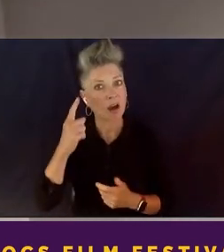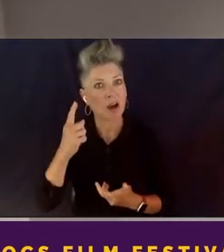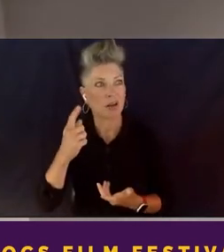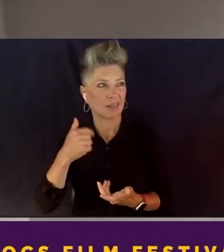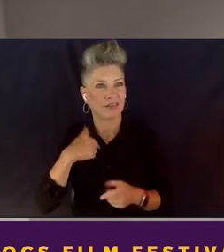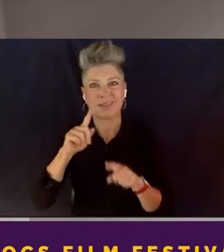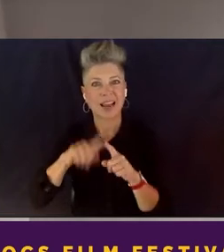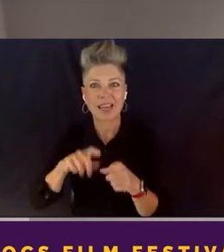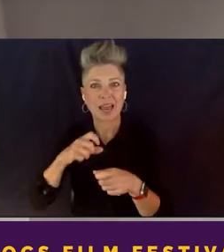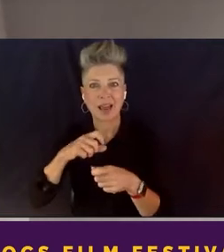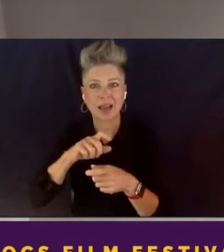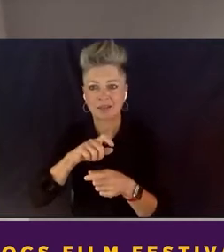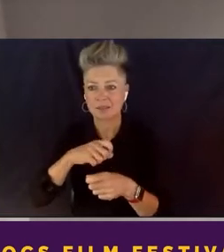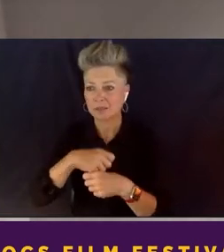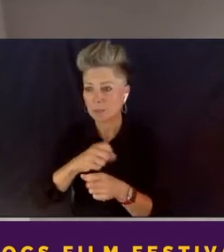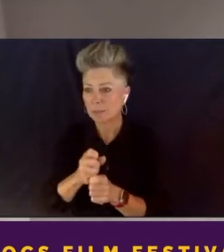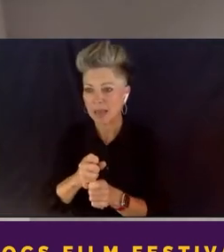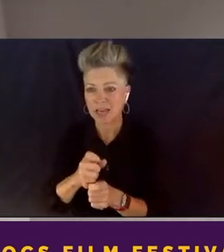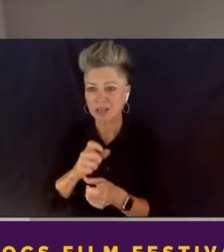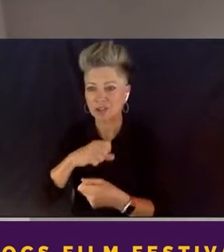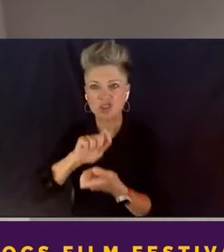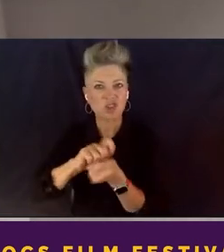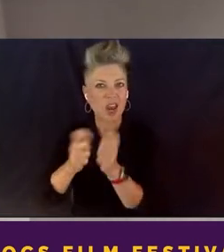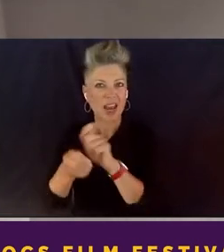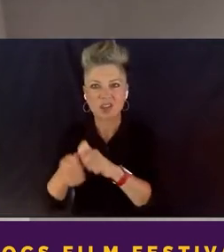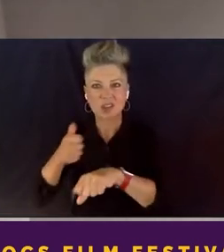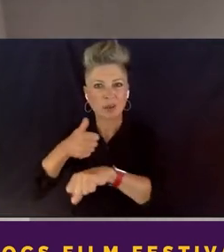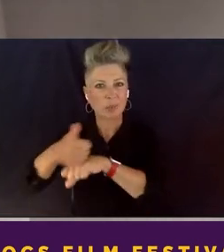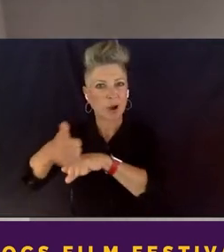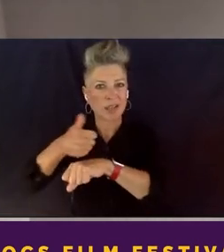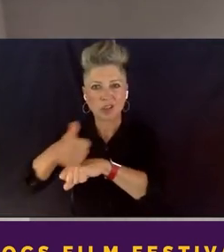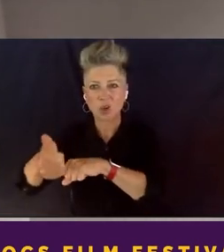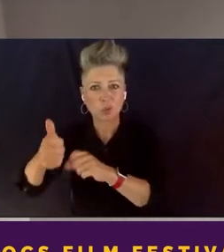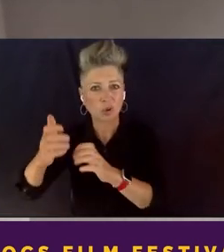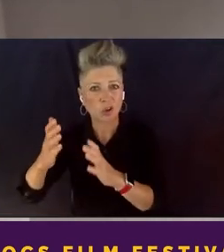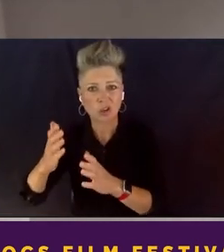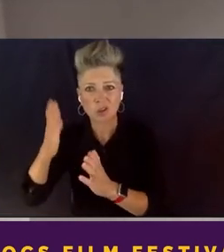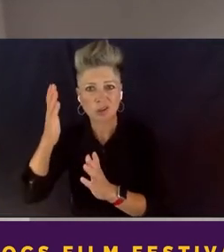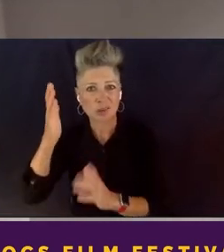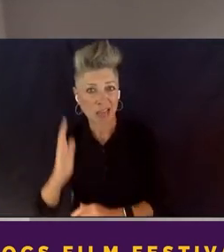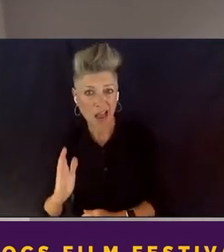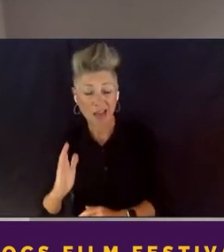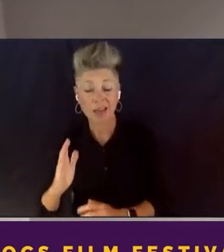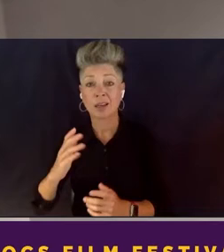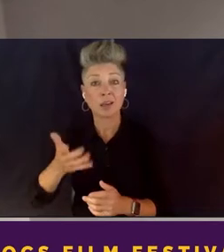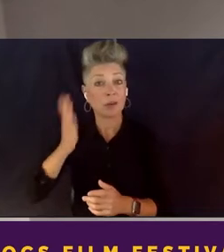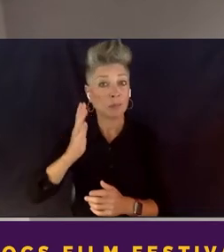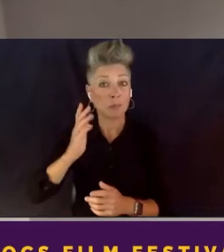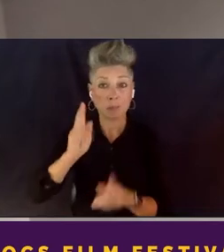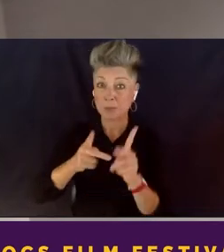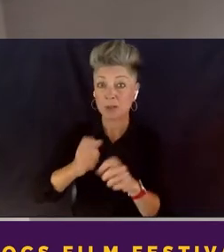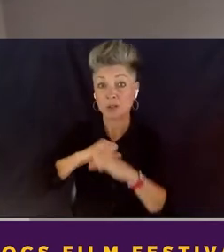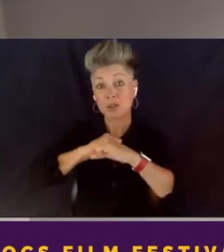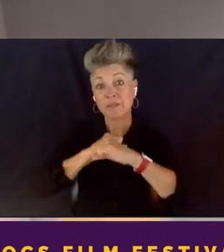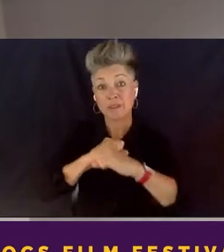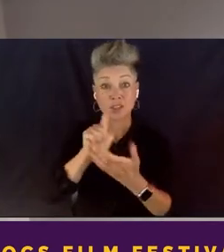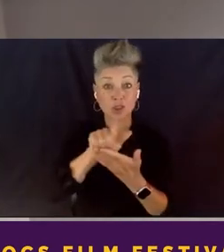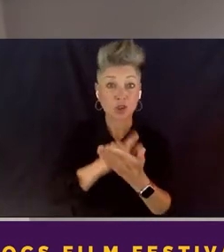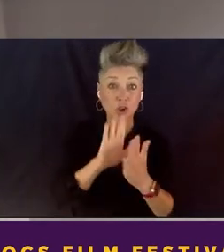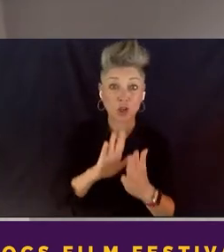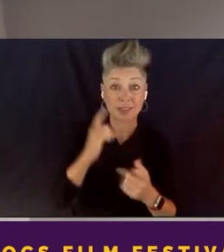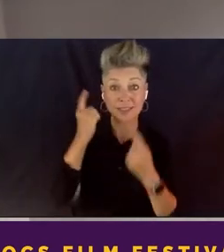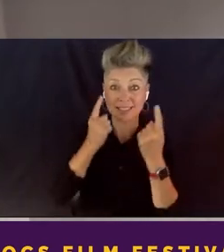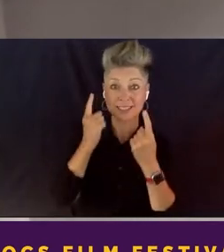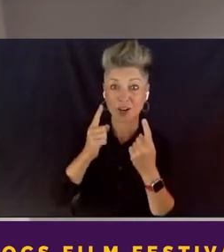prosecutorial side, you know, people who are defense attorneys who are now thinking about going the other way, and that actually